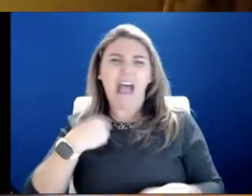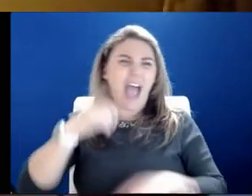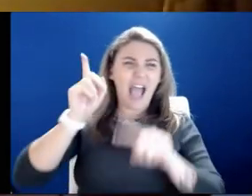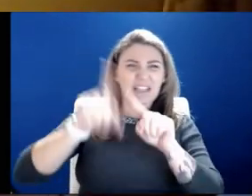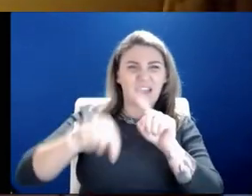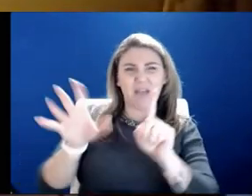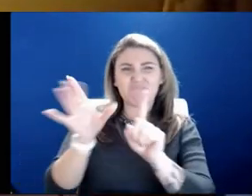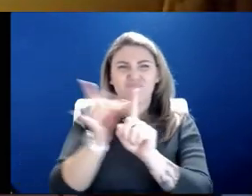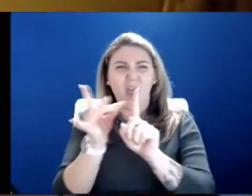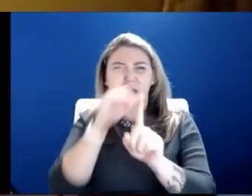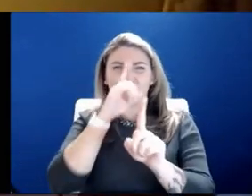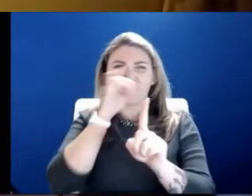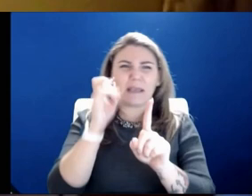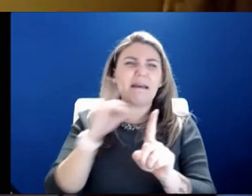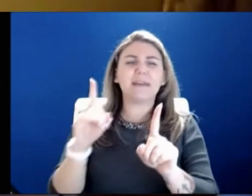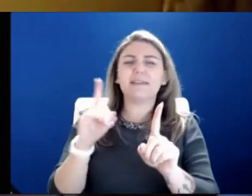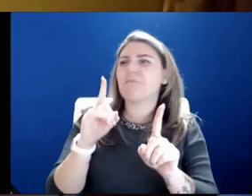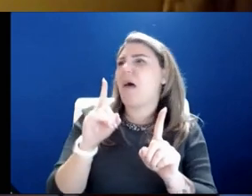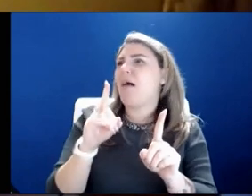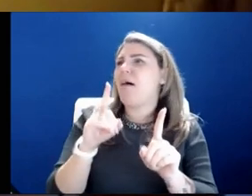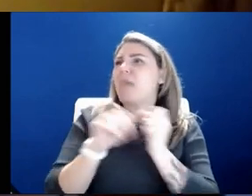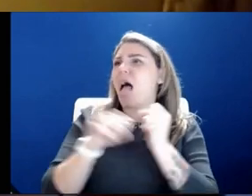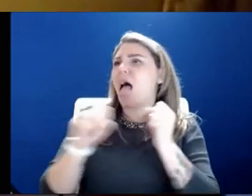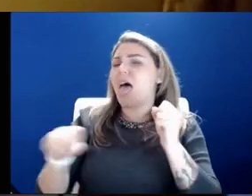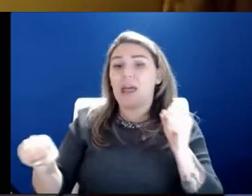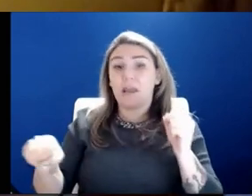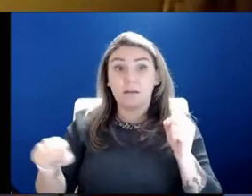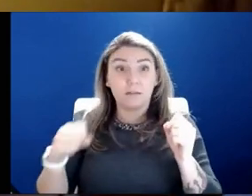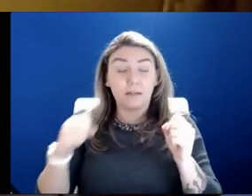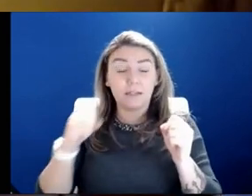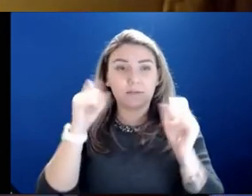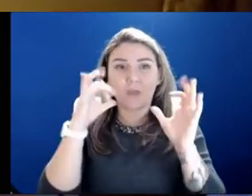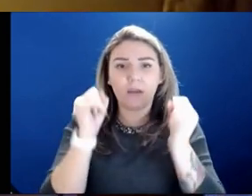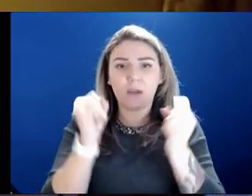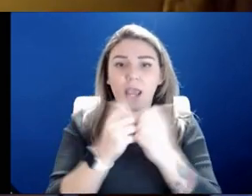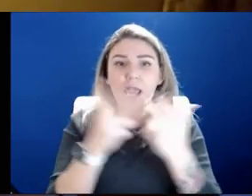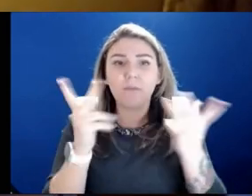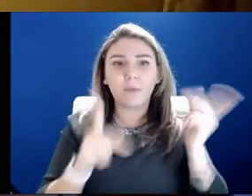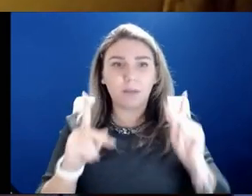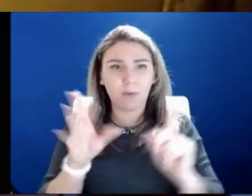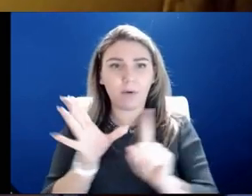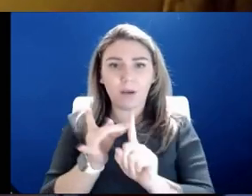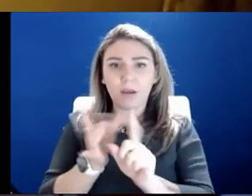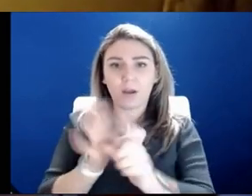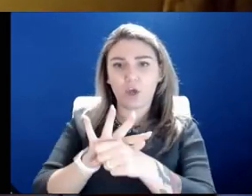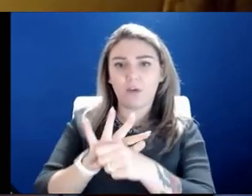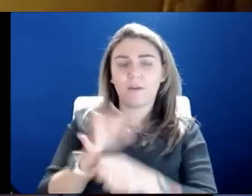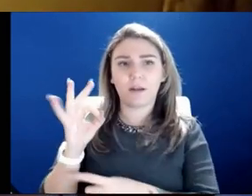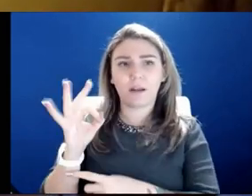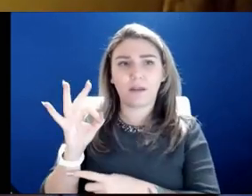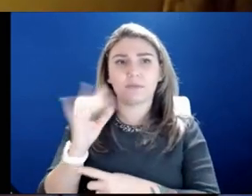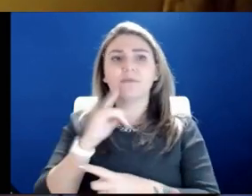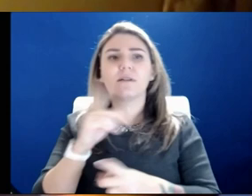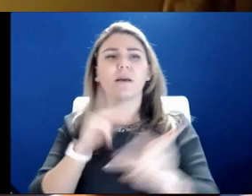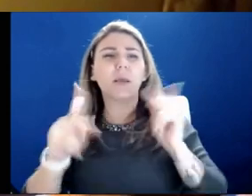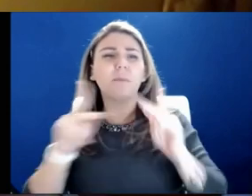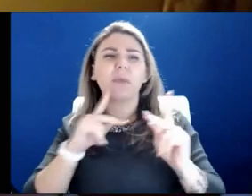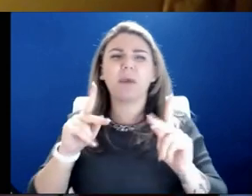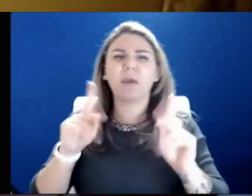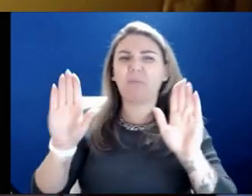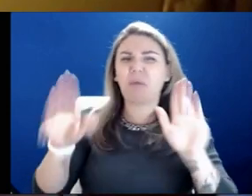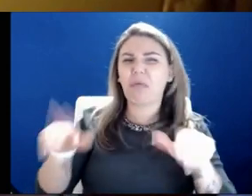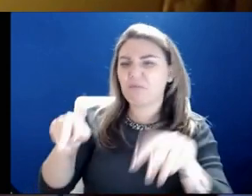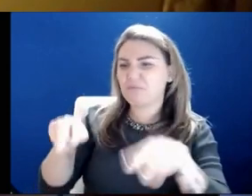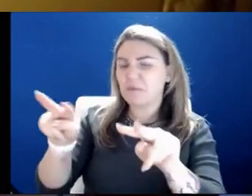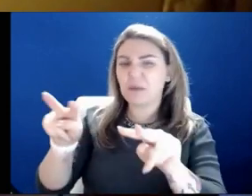because X or Y. And it's astonishing how many of them do. And, you know, sometimes people beat up on local media, but I've been proud